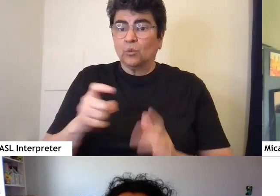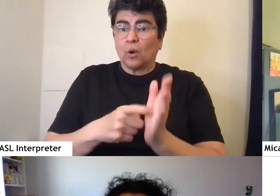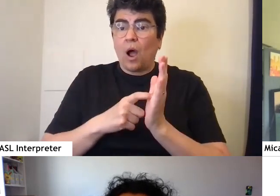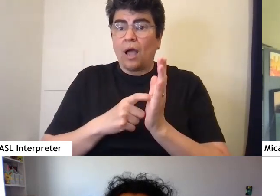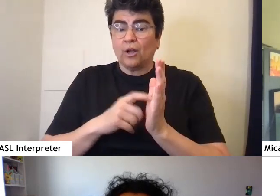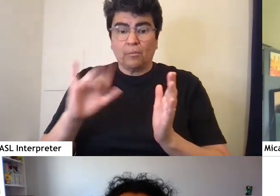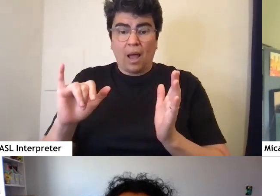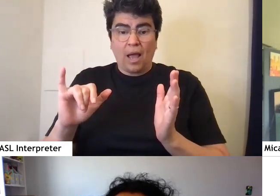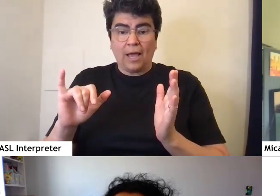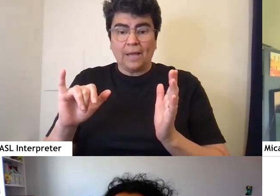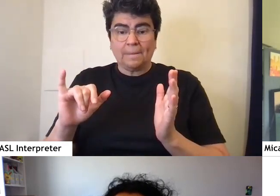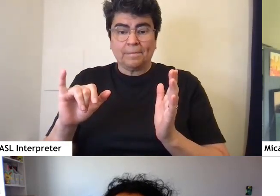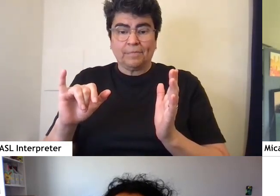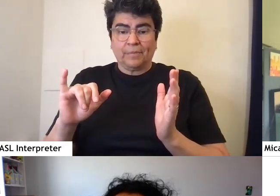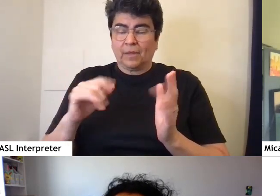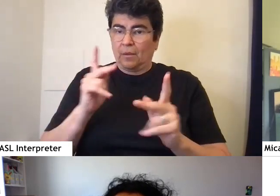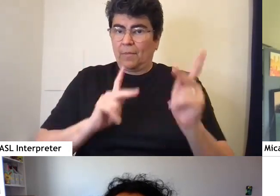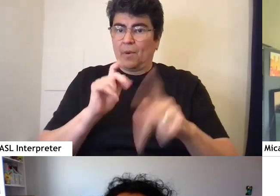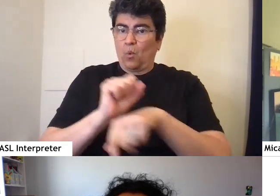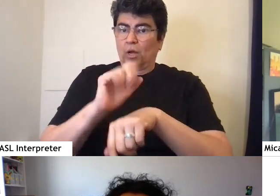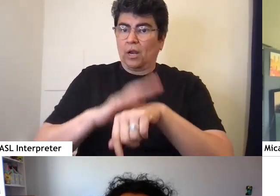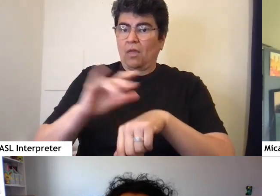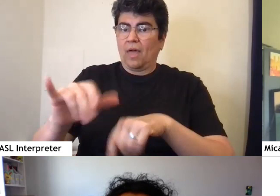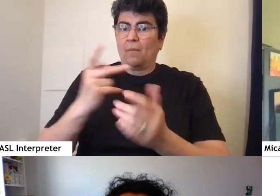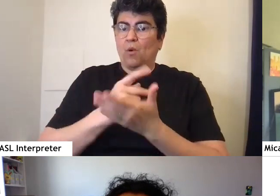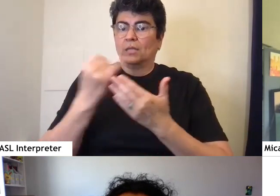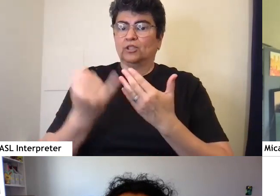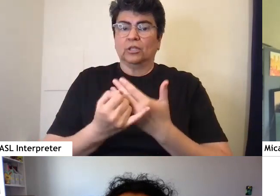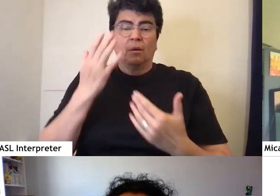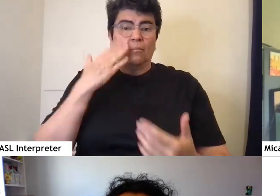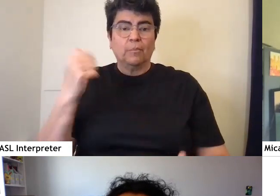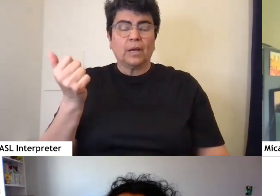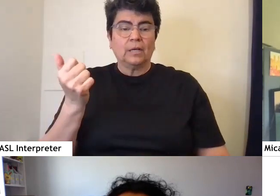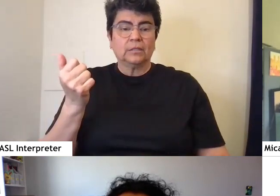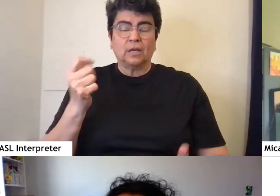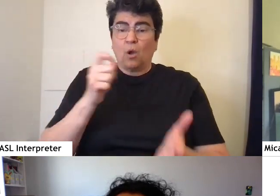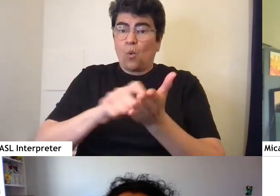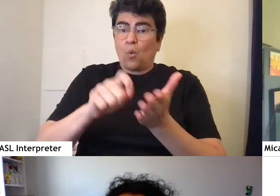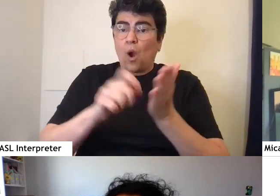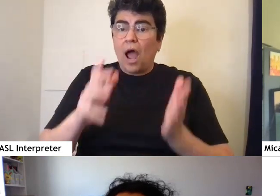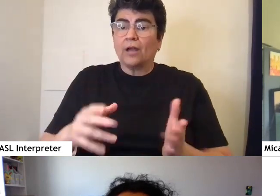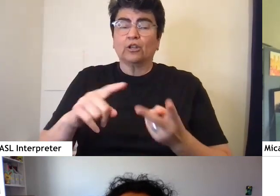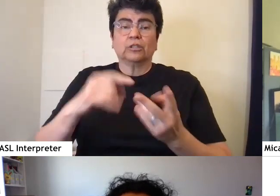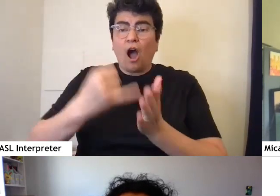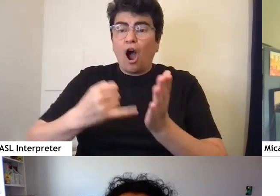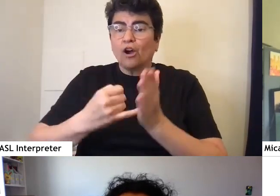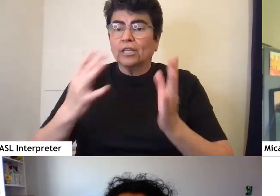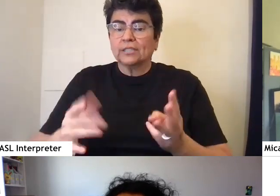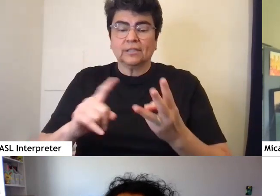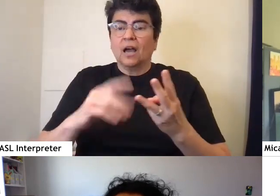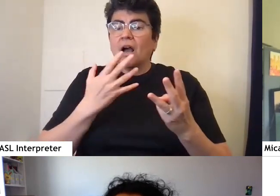by the people working on the project. Because writers and artists and colorists and